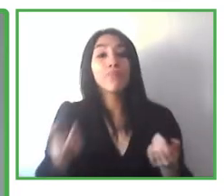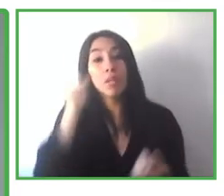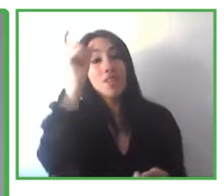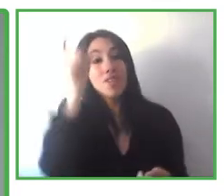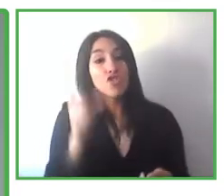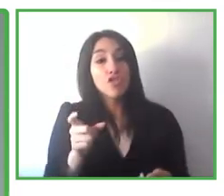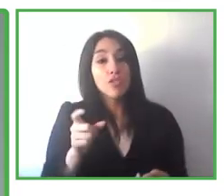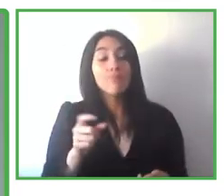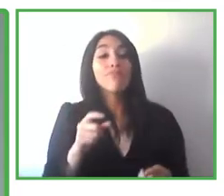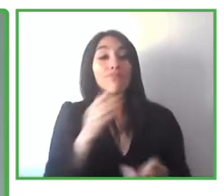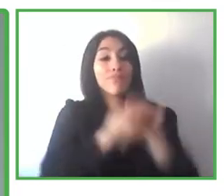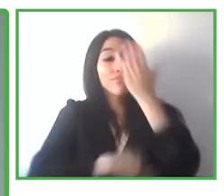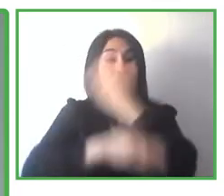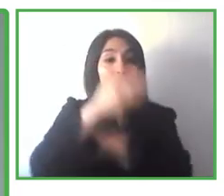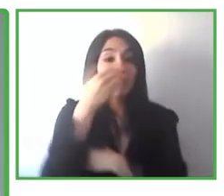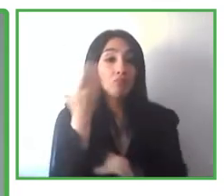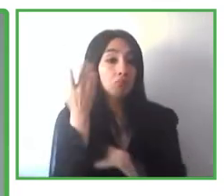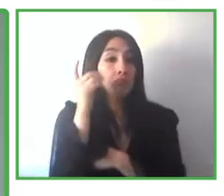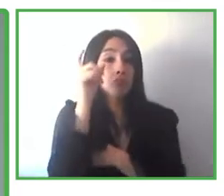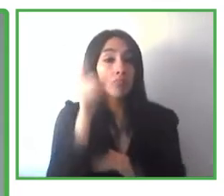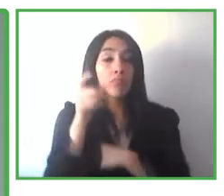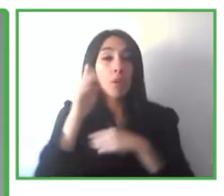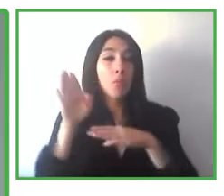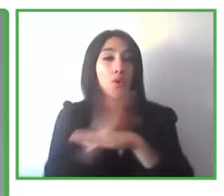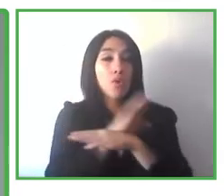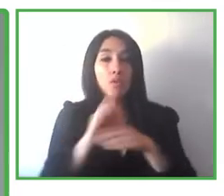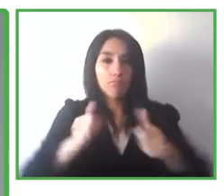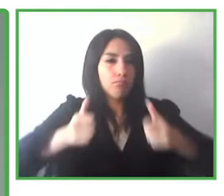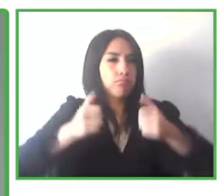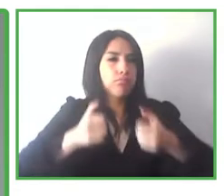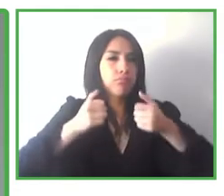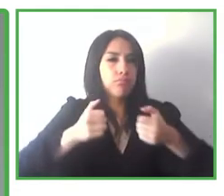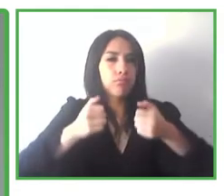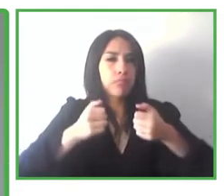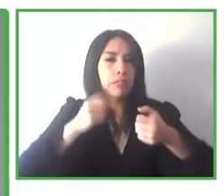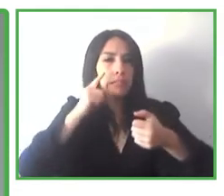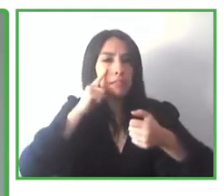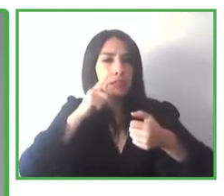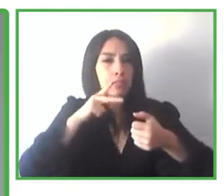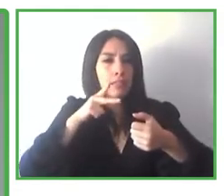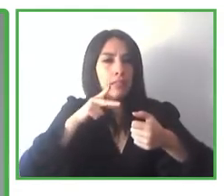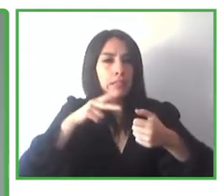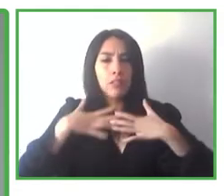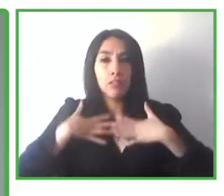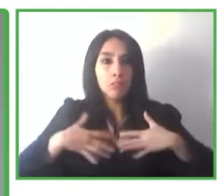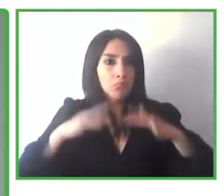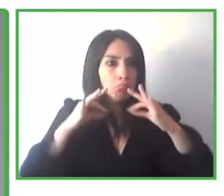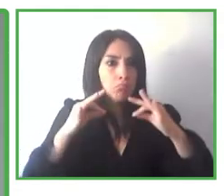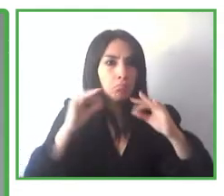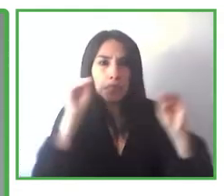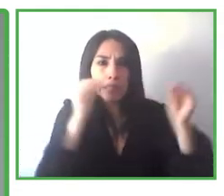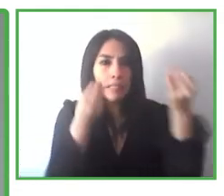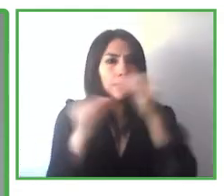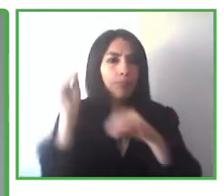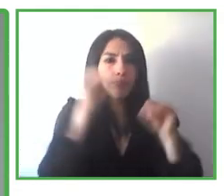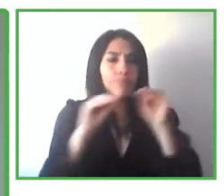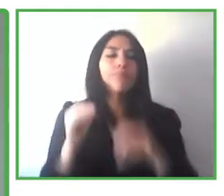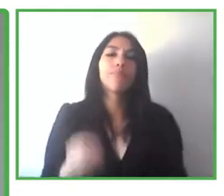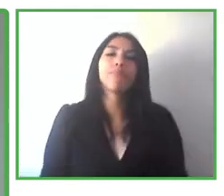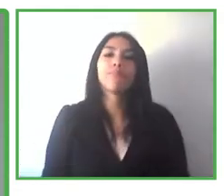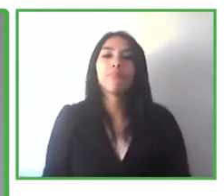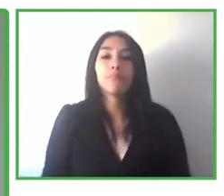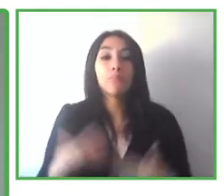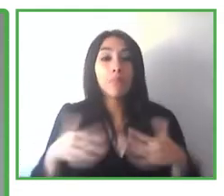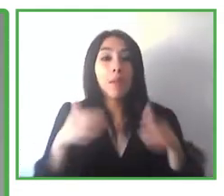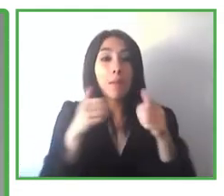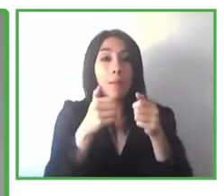have access to video games, but the companies that develop the video games, they actually have to put all of those layers of or